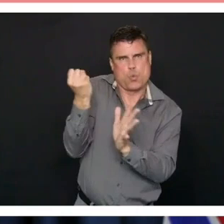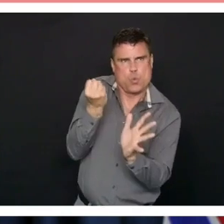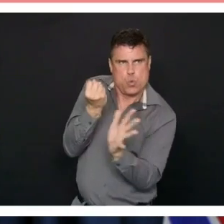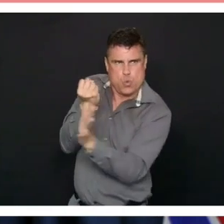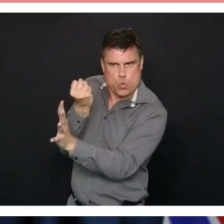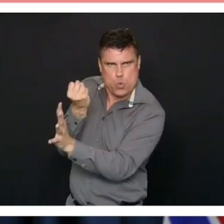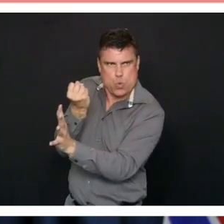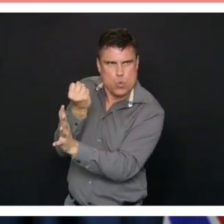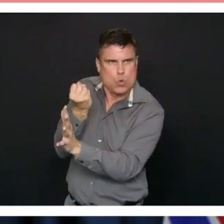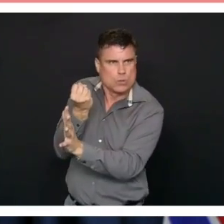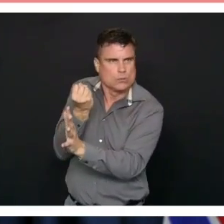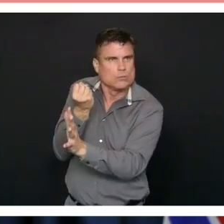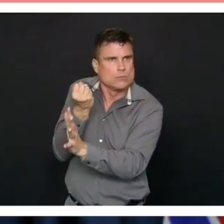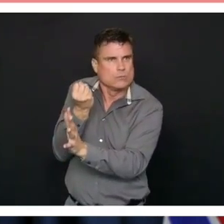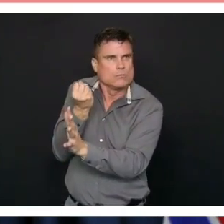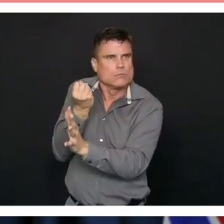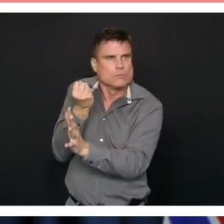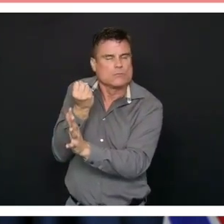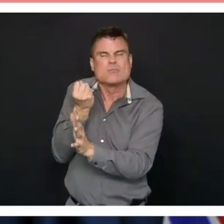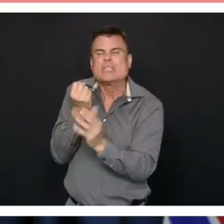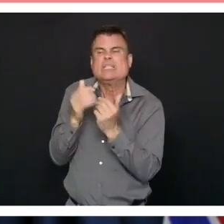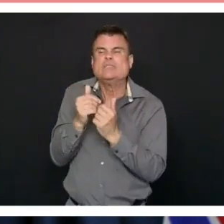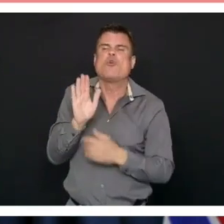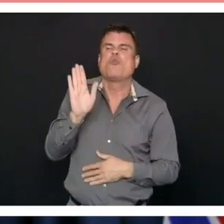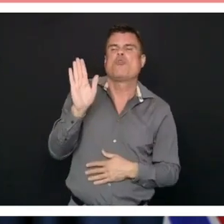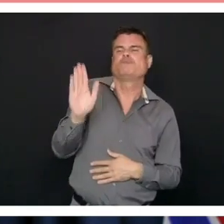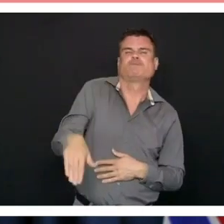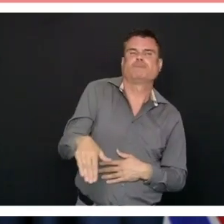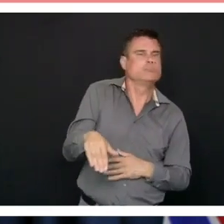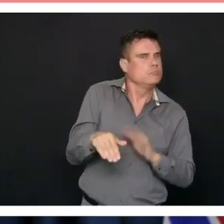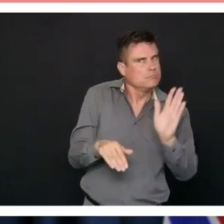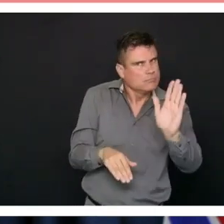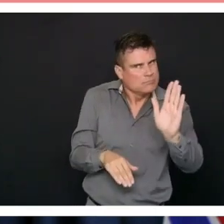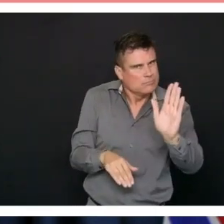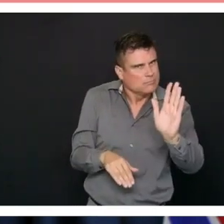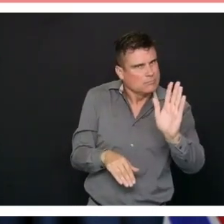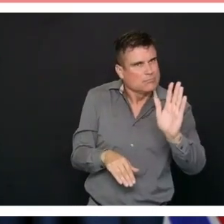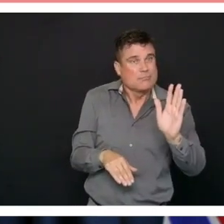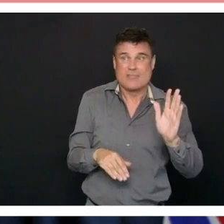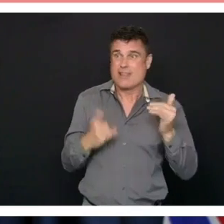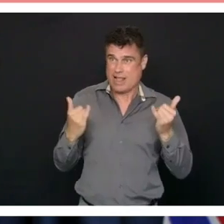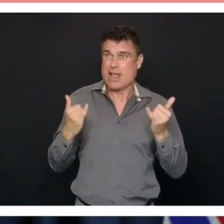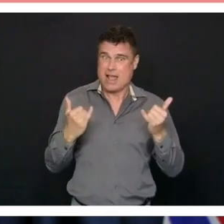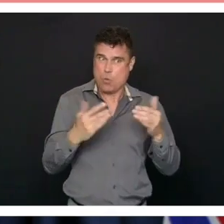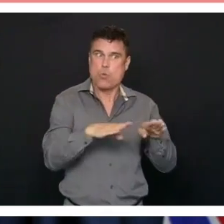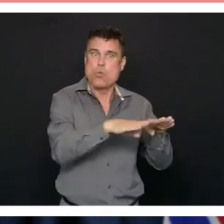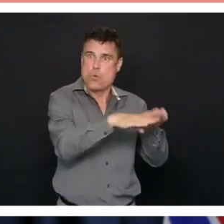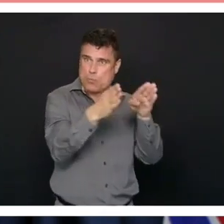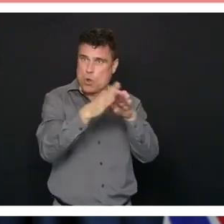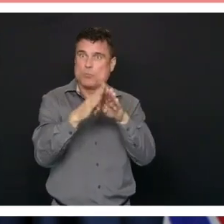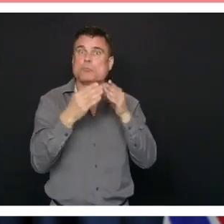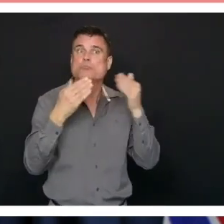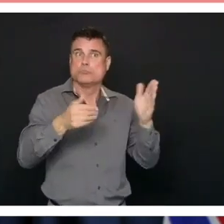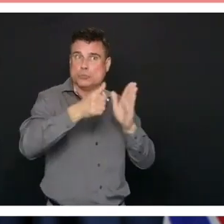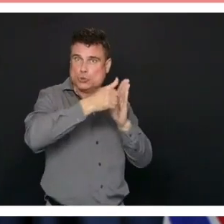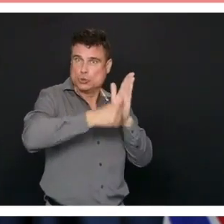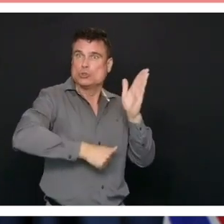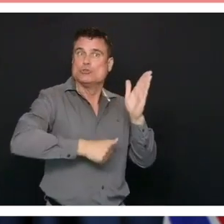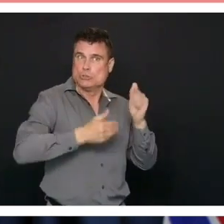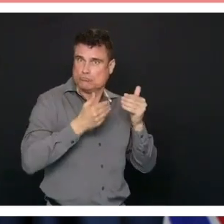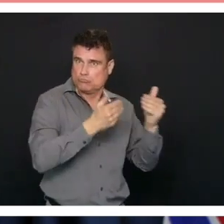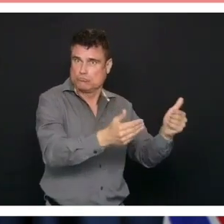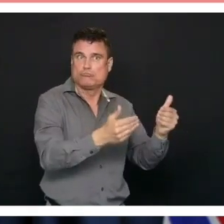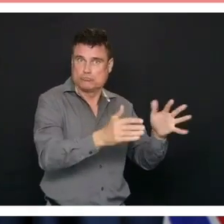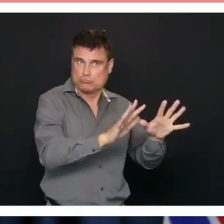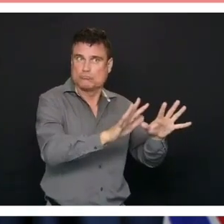to shut that down it's easy to say no in a system much harder to get going again because we have cases continuing into the system we have to